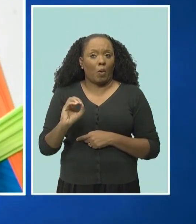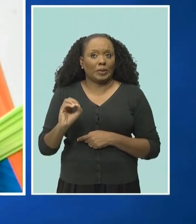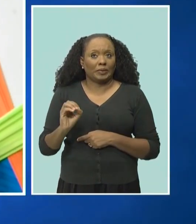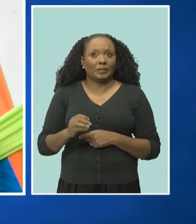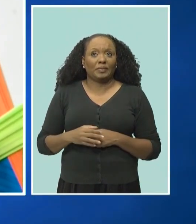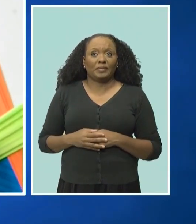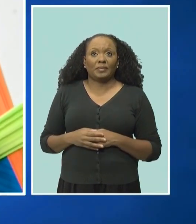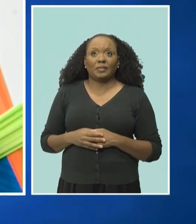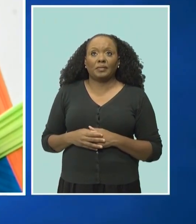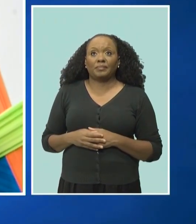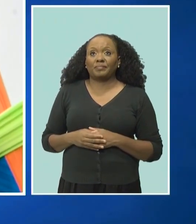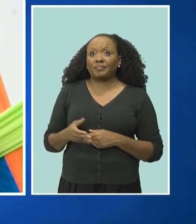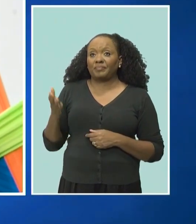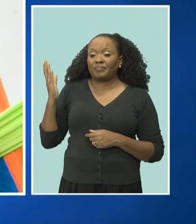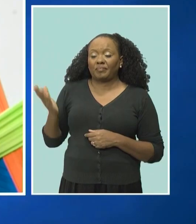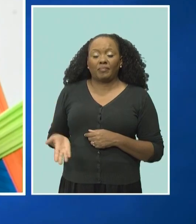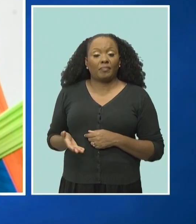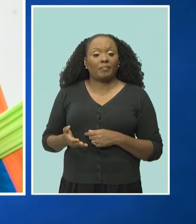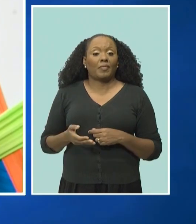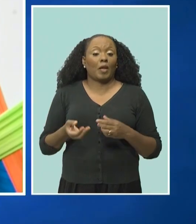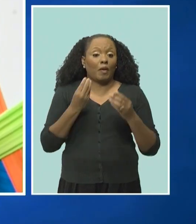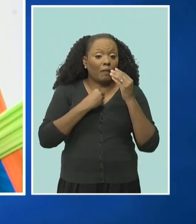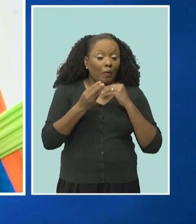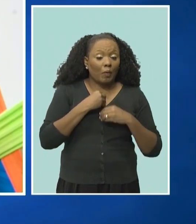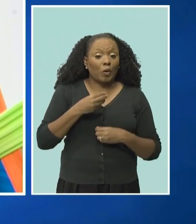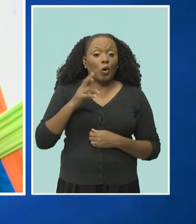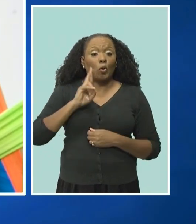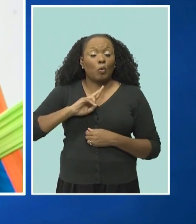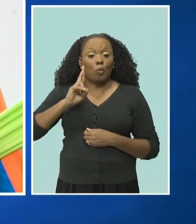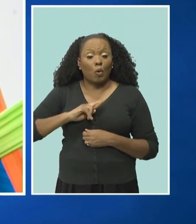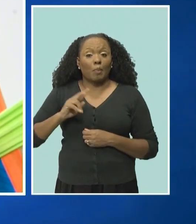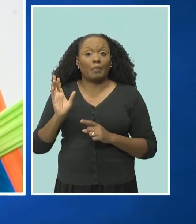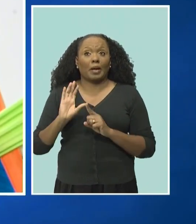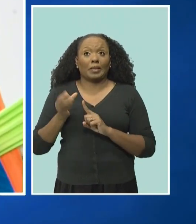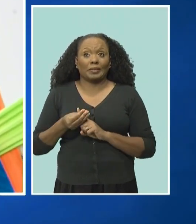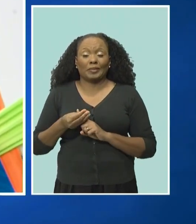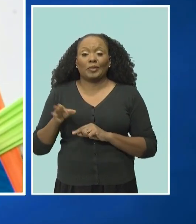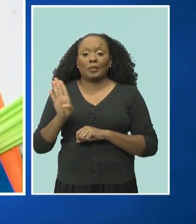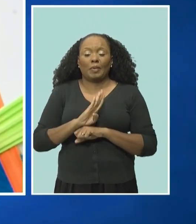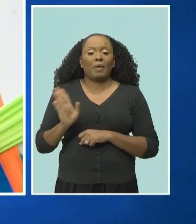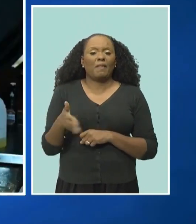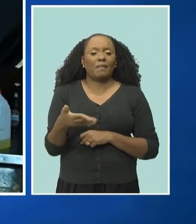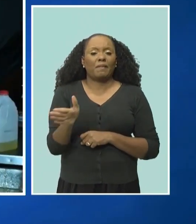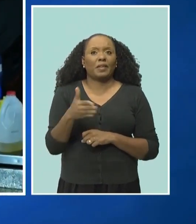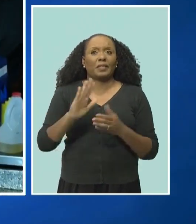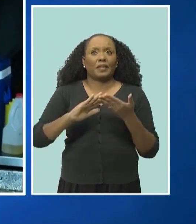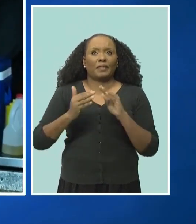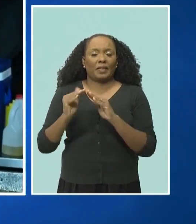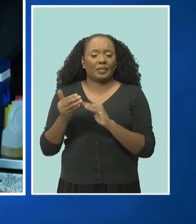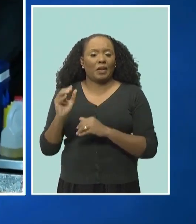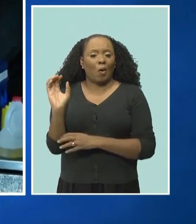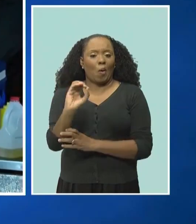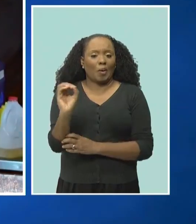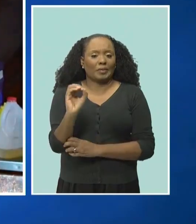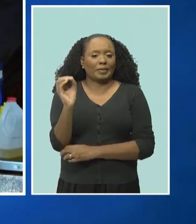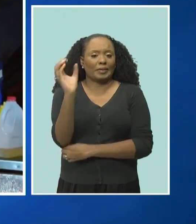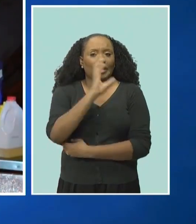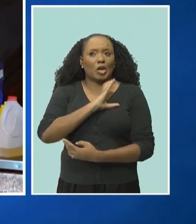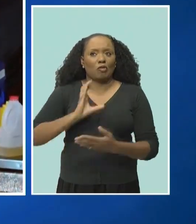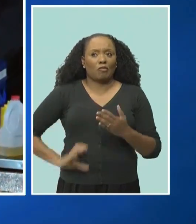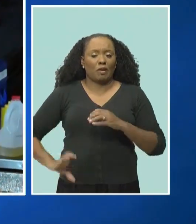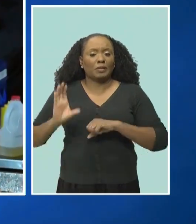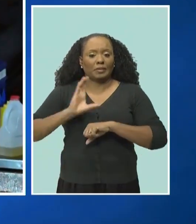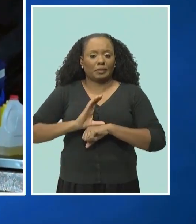It was food, rum, and culture at Barbados' premier fishing. Village, Oystens, in Christchurch,